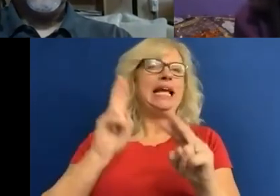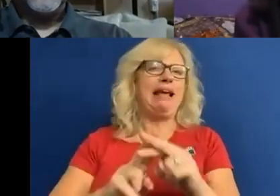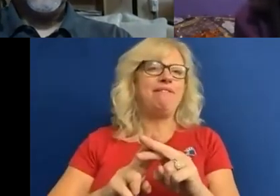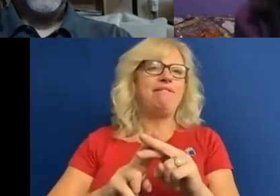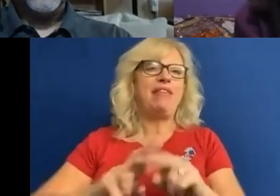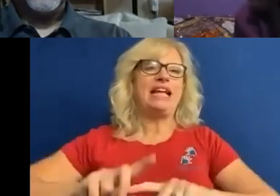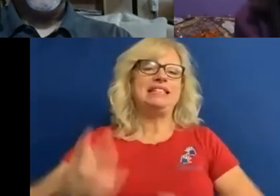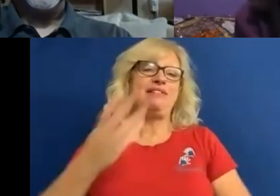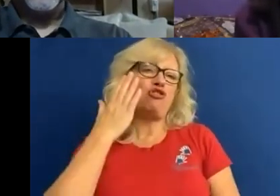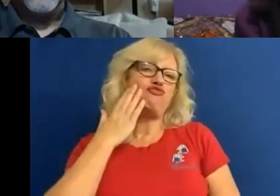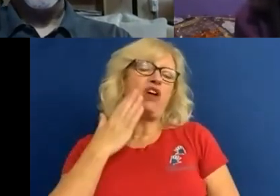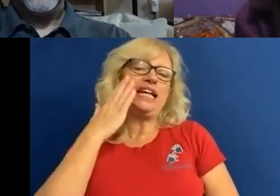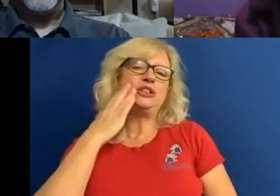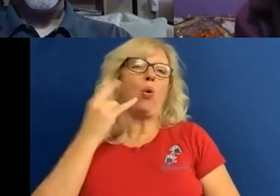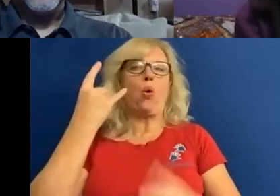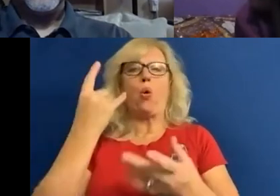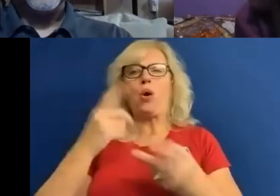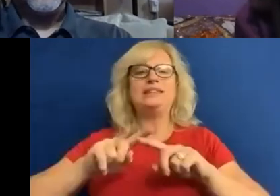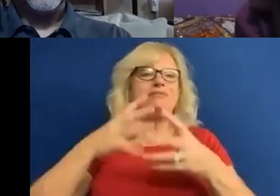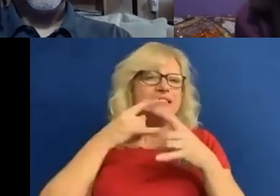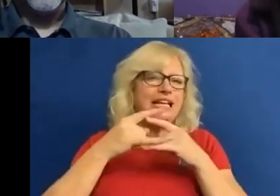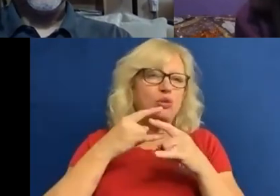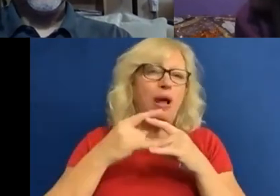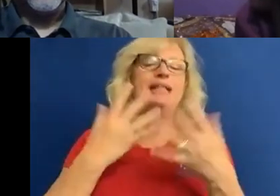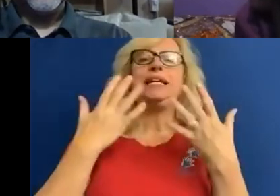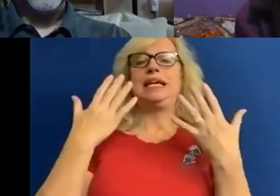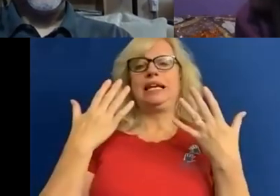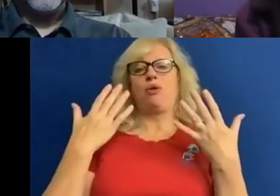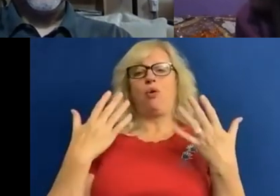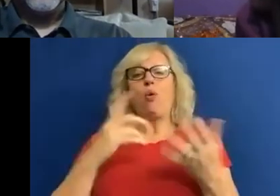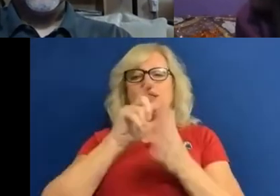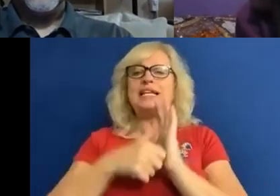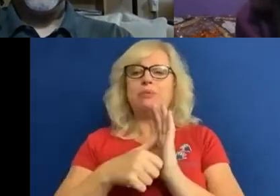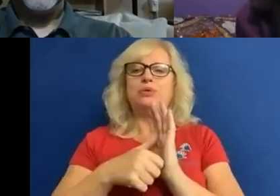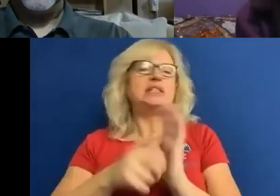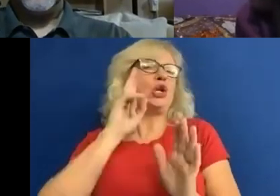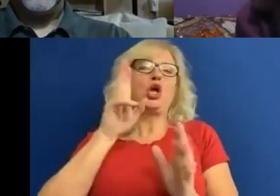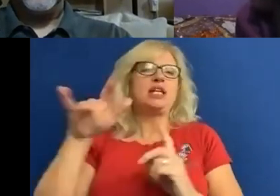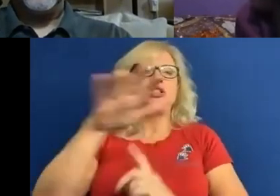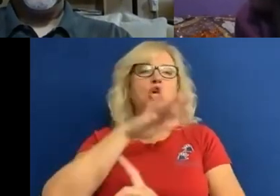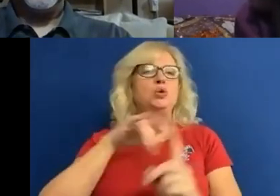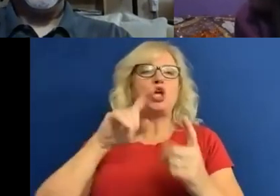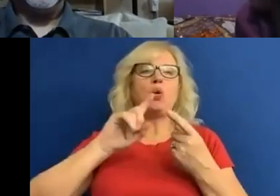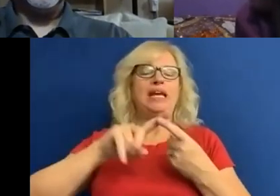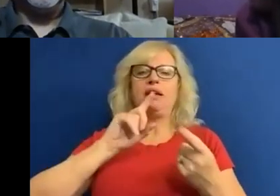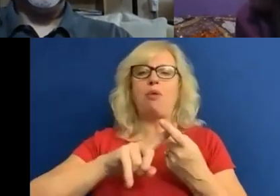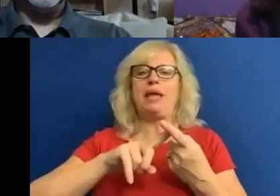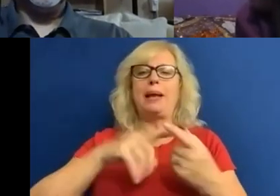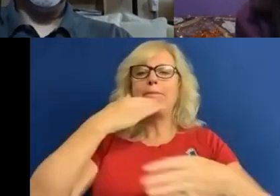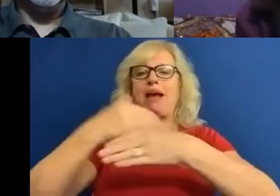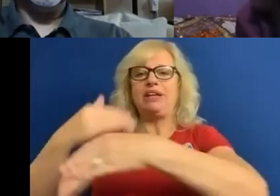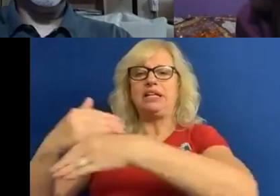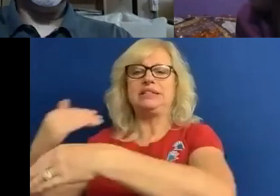or any other protected characteristics. The strategy does not look at socioeconomic barriers and material disadvantages